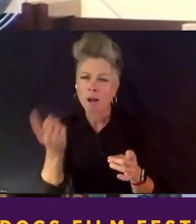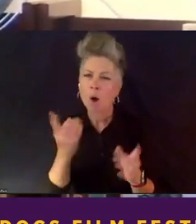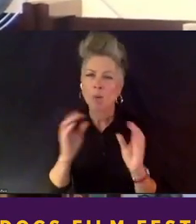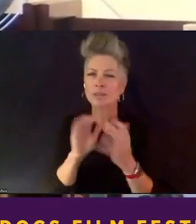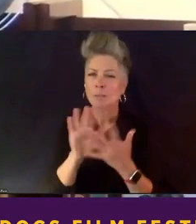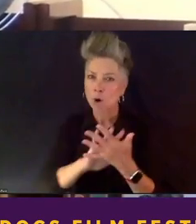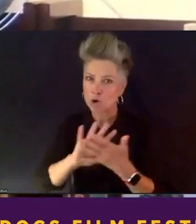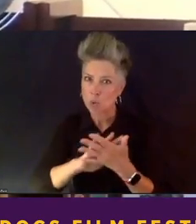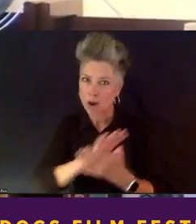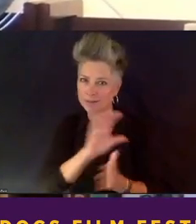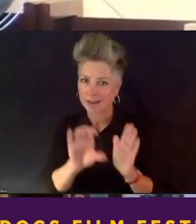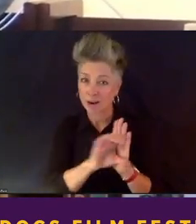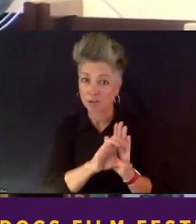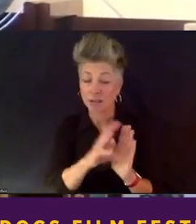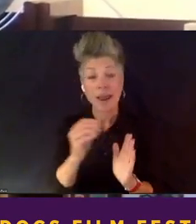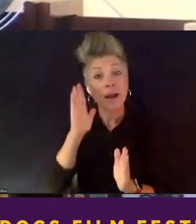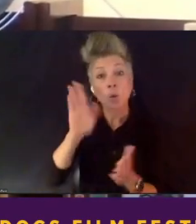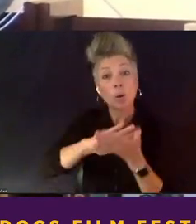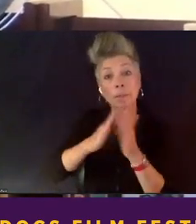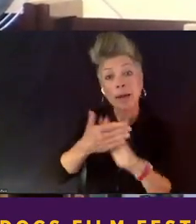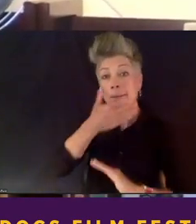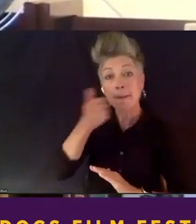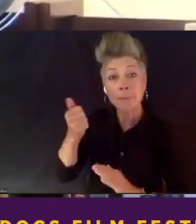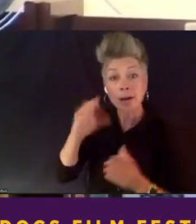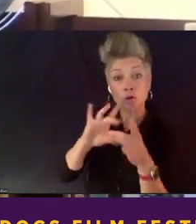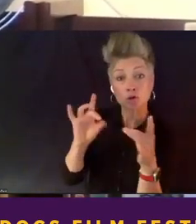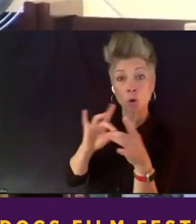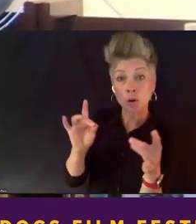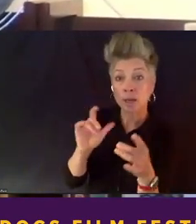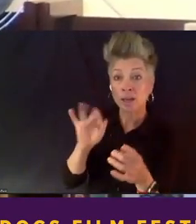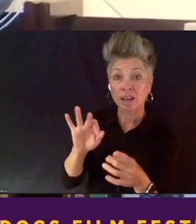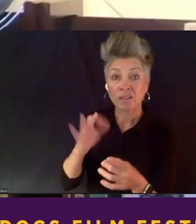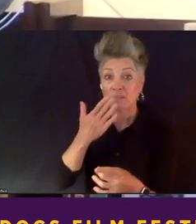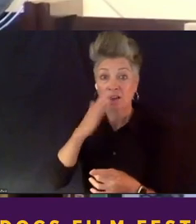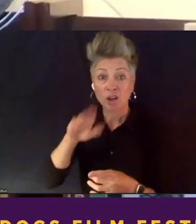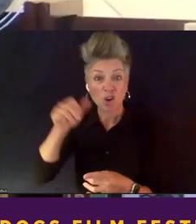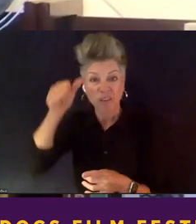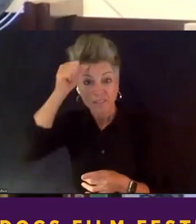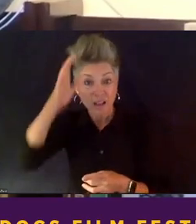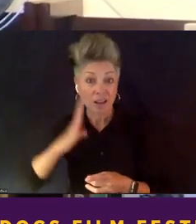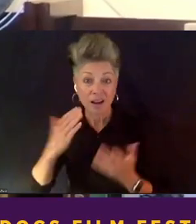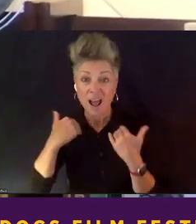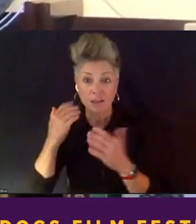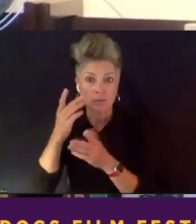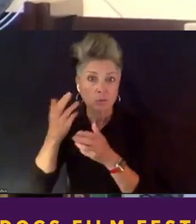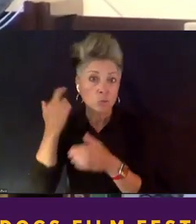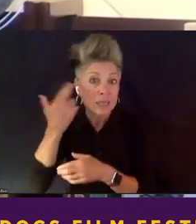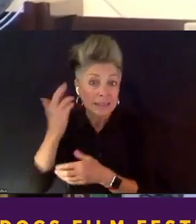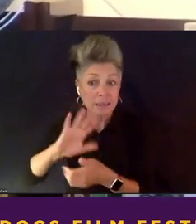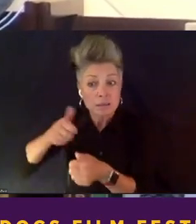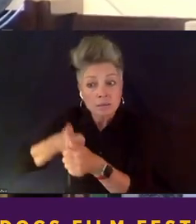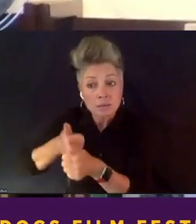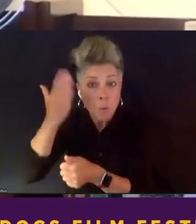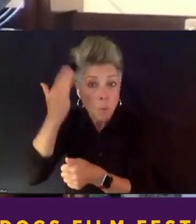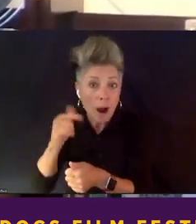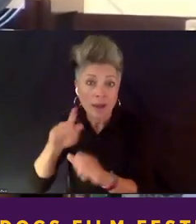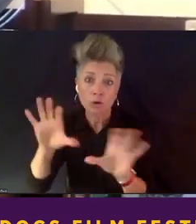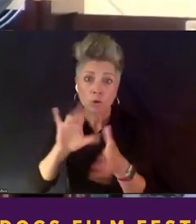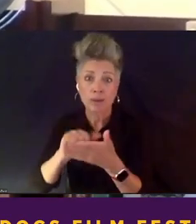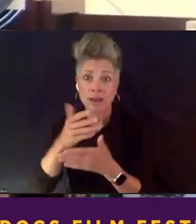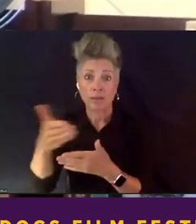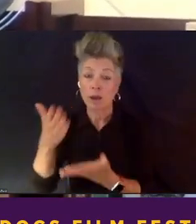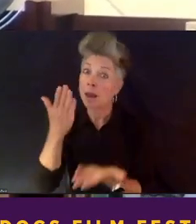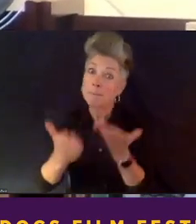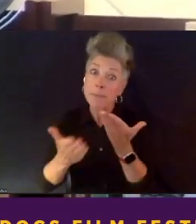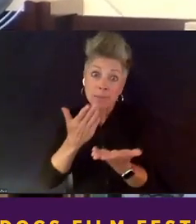story. Um, it'll be a better story if your villain has, um, motives for why they're doing that thing. And maybe, maybe, maybe altruistic